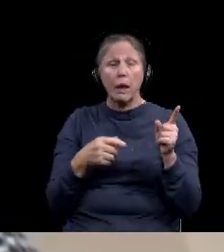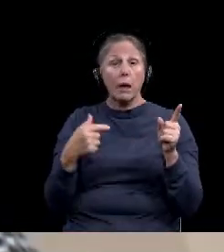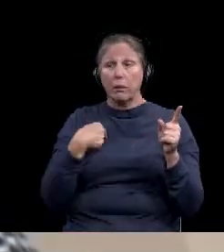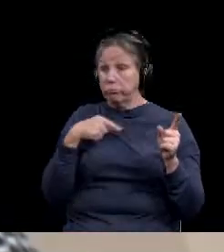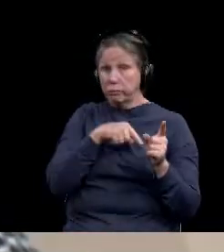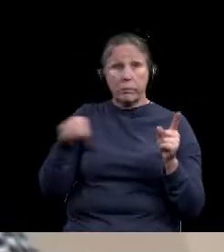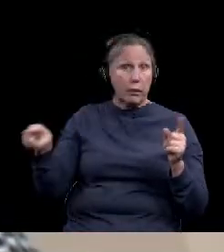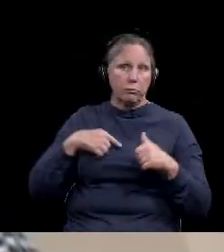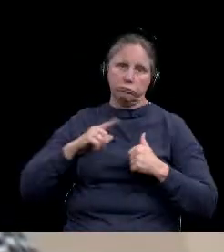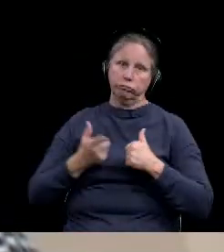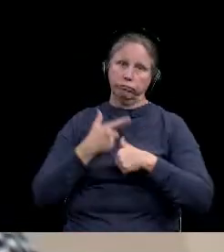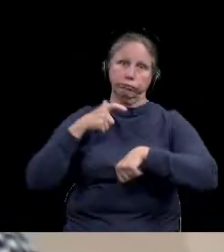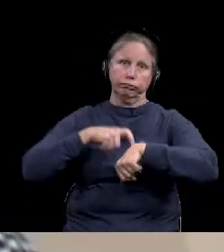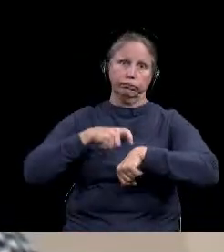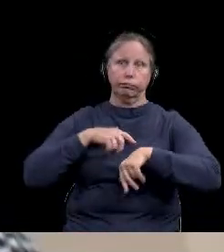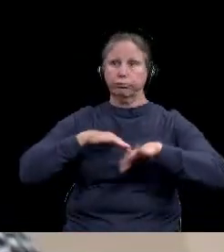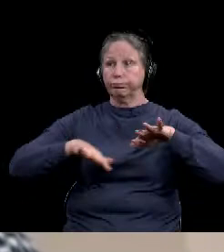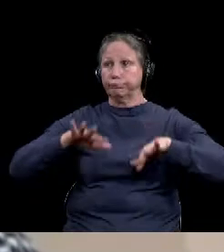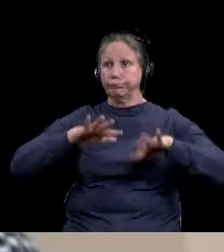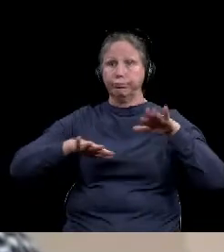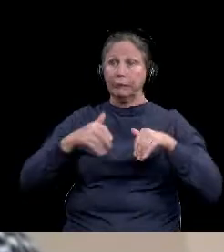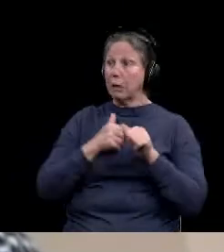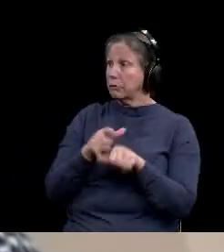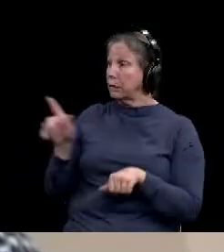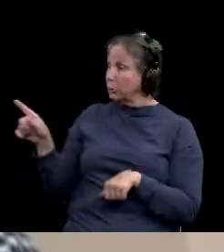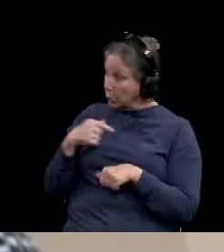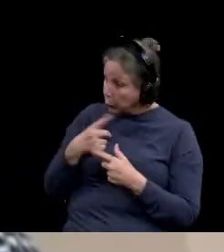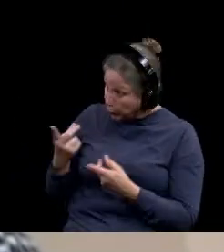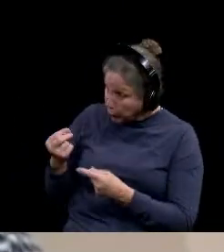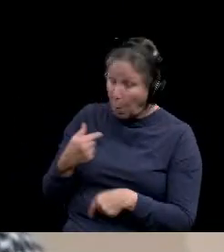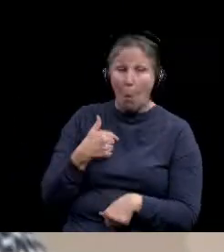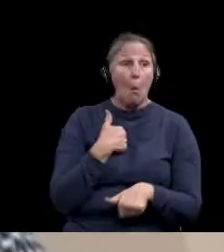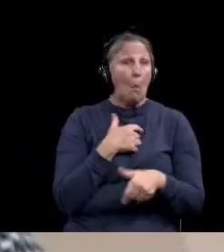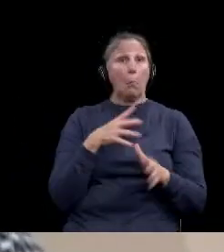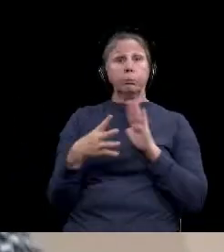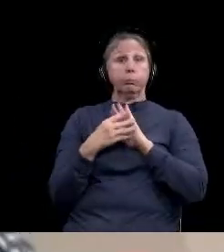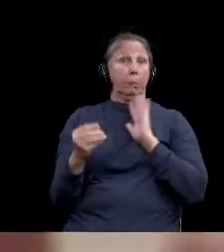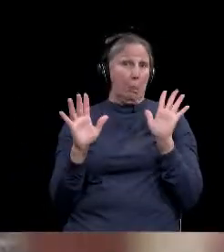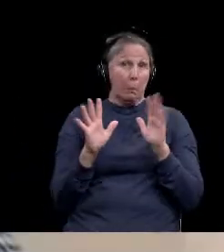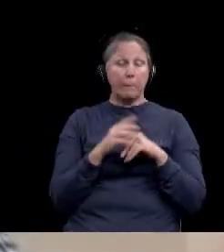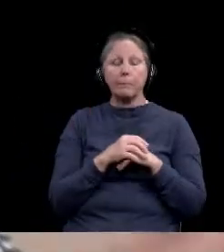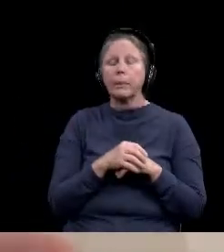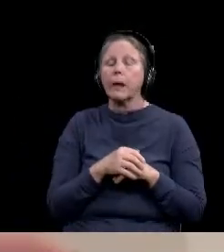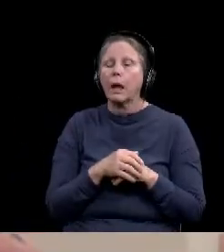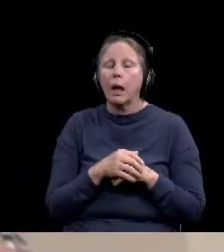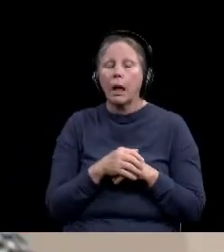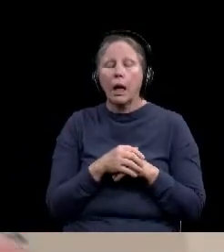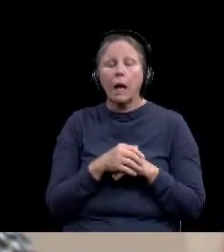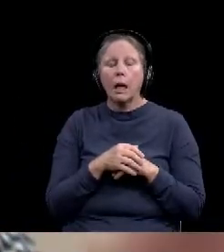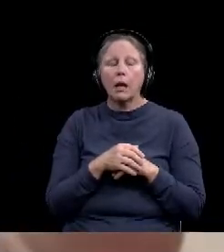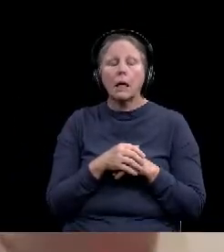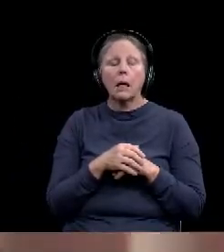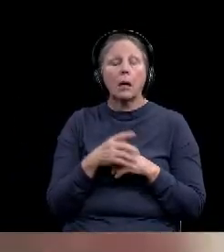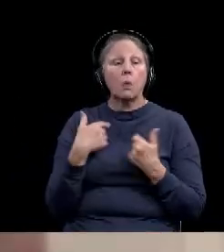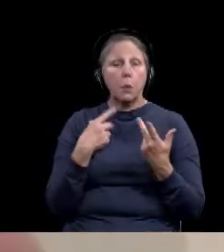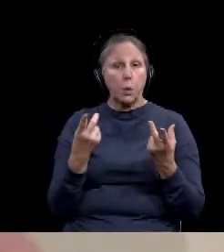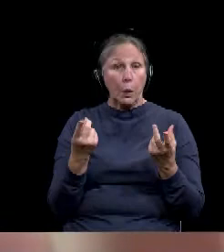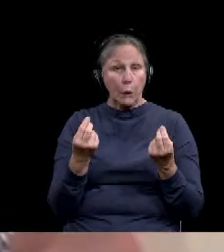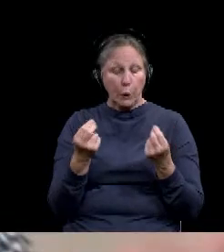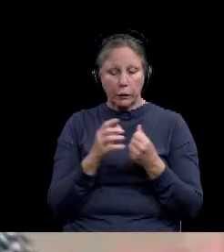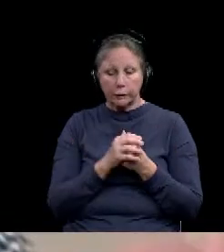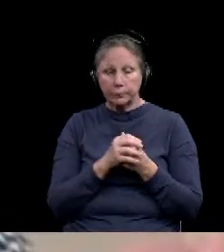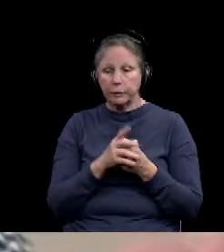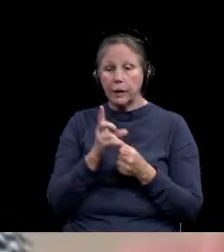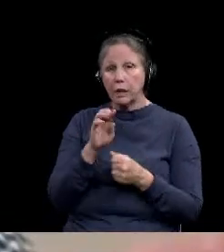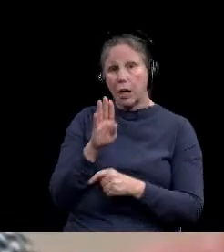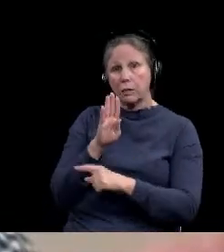these calls before, so I'll of follow most of you guys lead as we go here. I want to kind of echo a lot of what Dr.